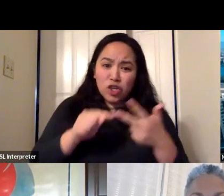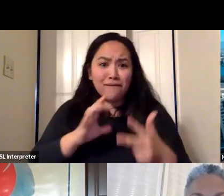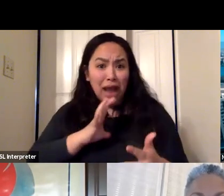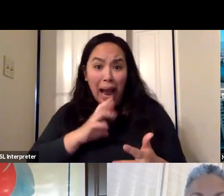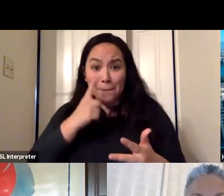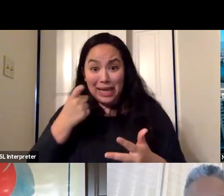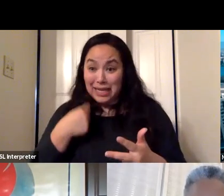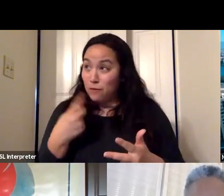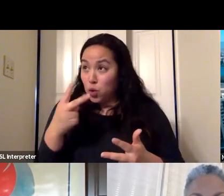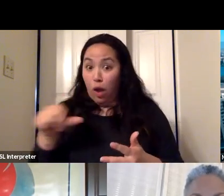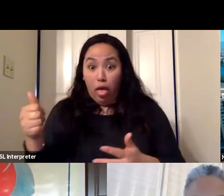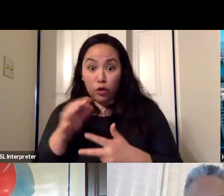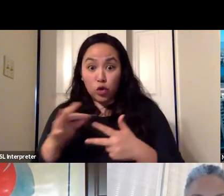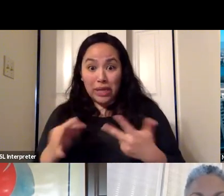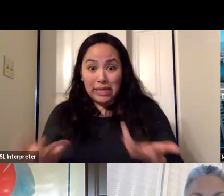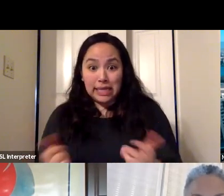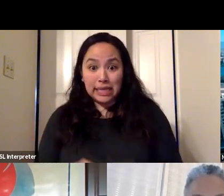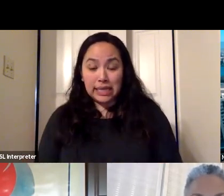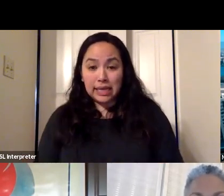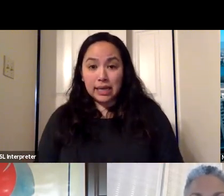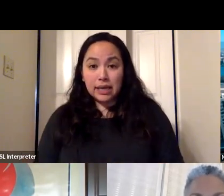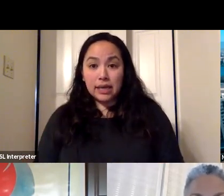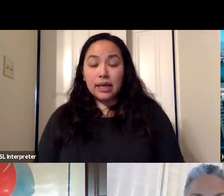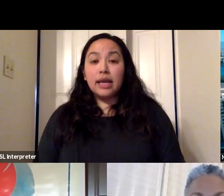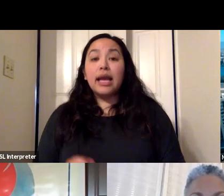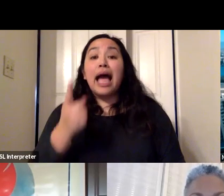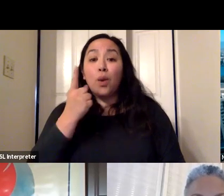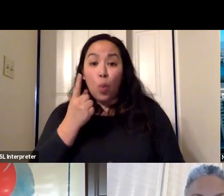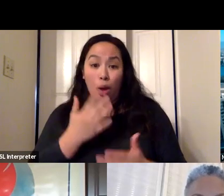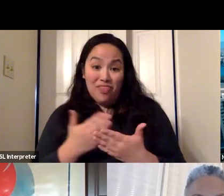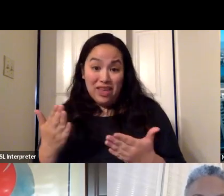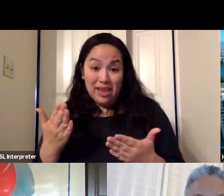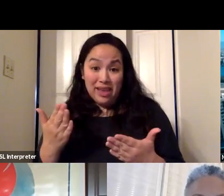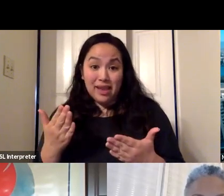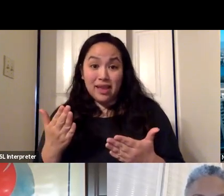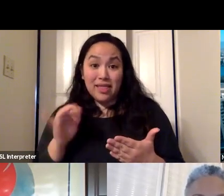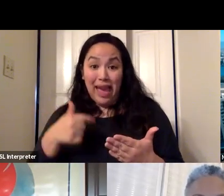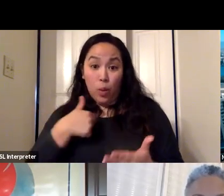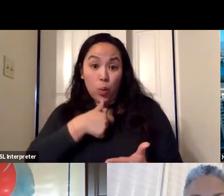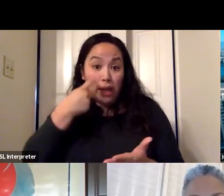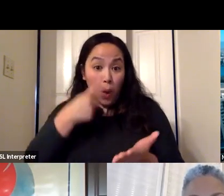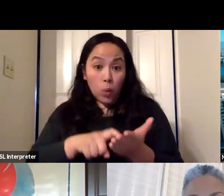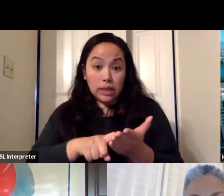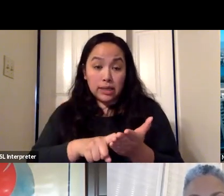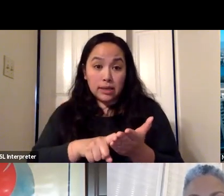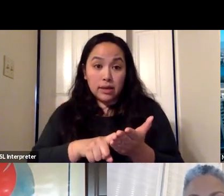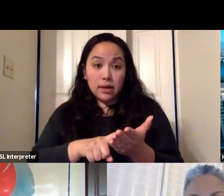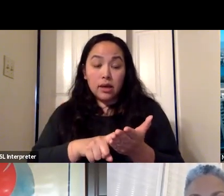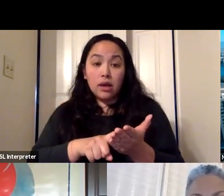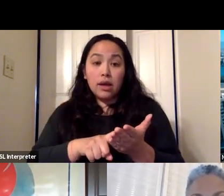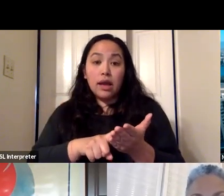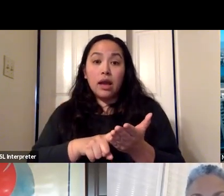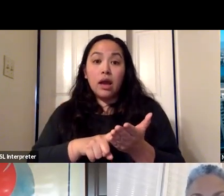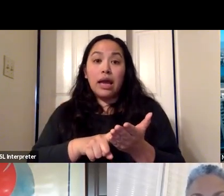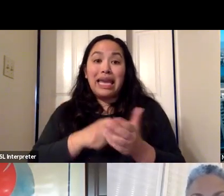there's two other choices to choose from. And one thing that I think we're seeing is that most all the sites are going to tell you